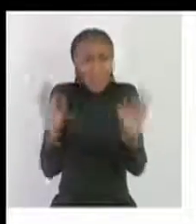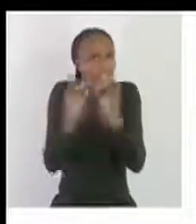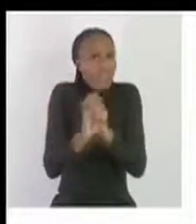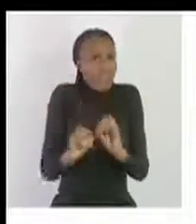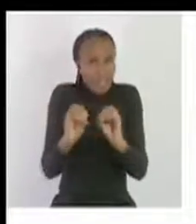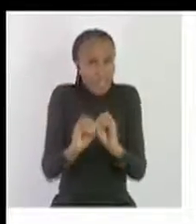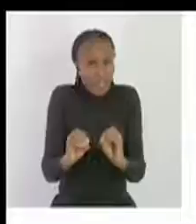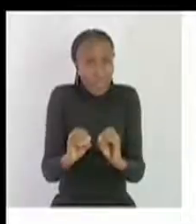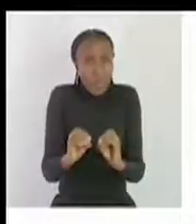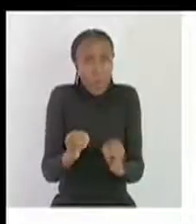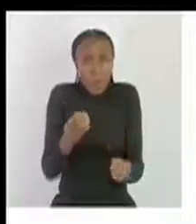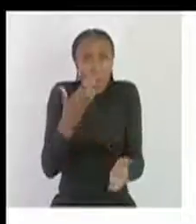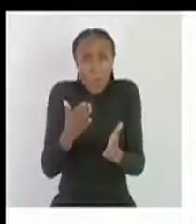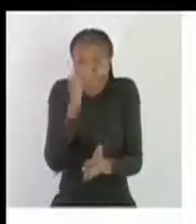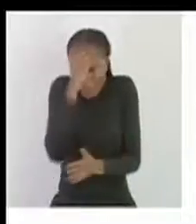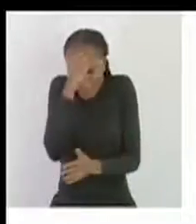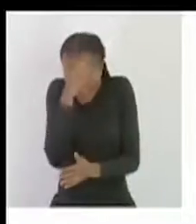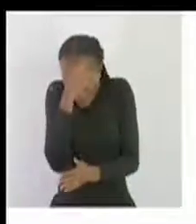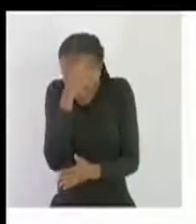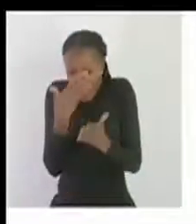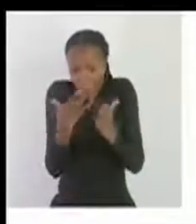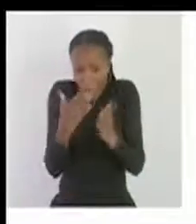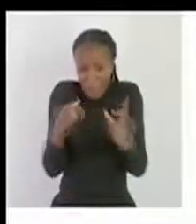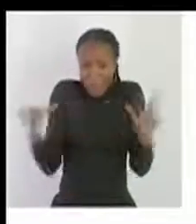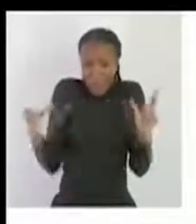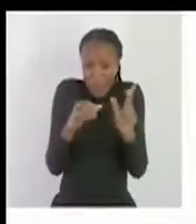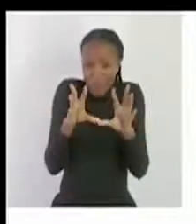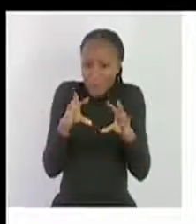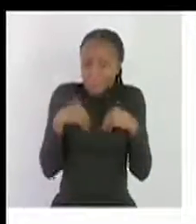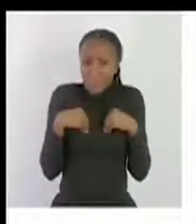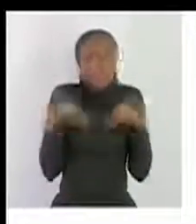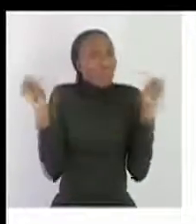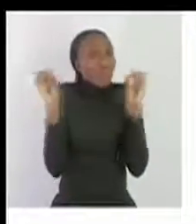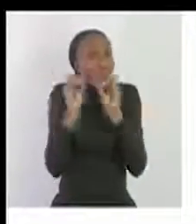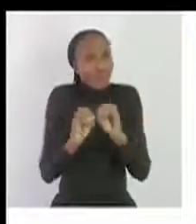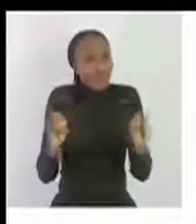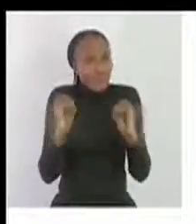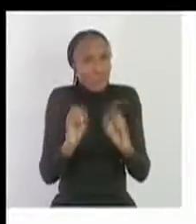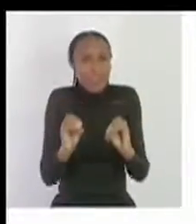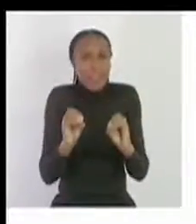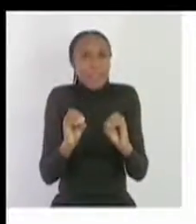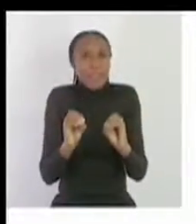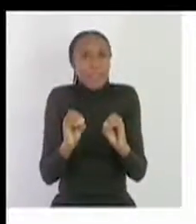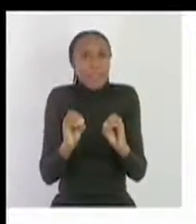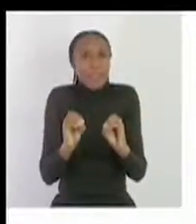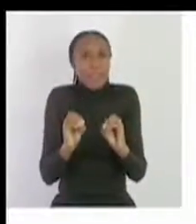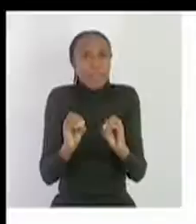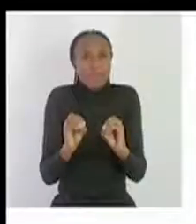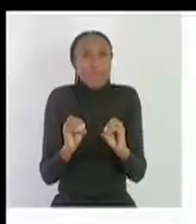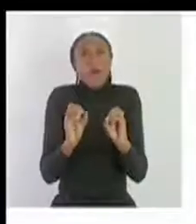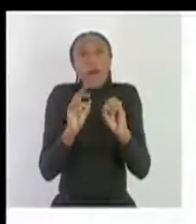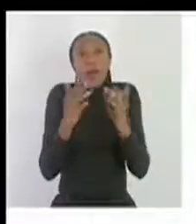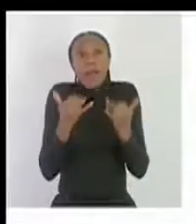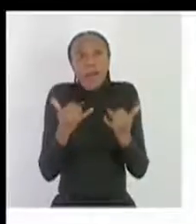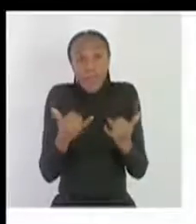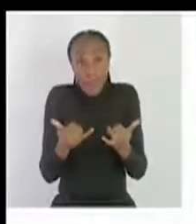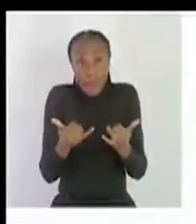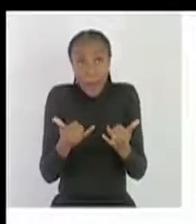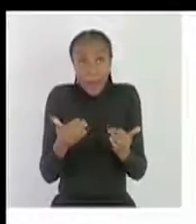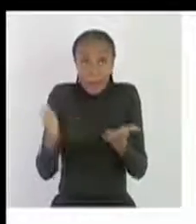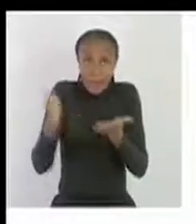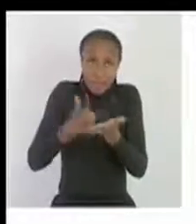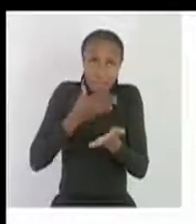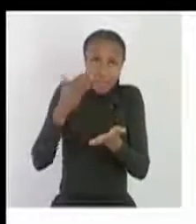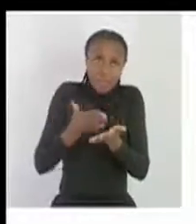embarrassing or unacceptable in the community okay from here i want all of us to move on to